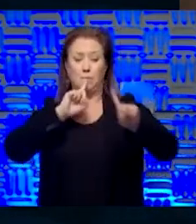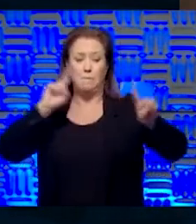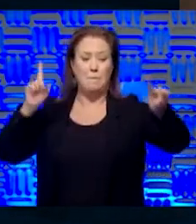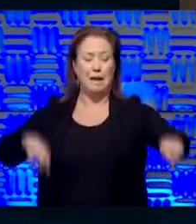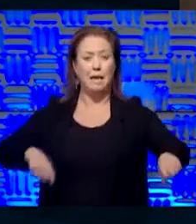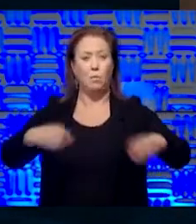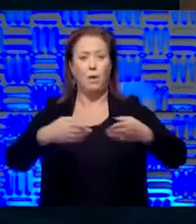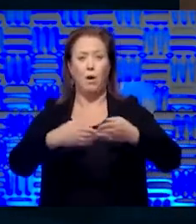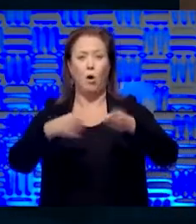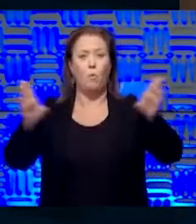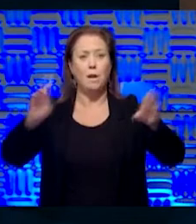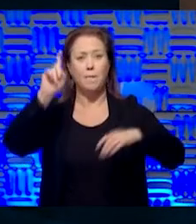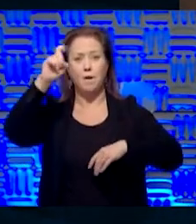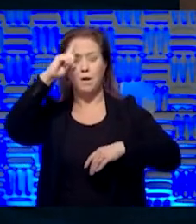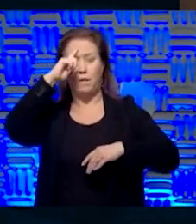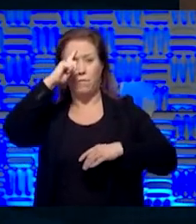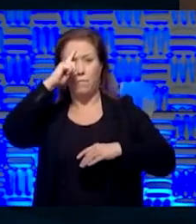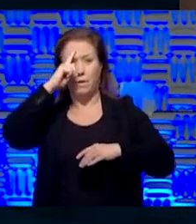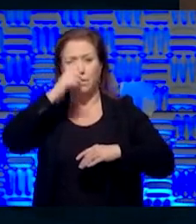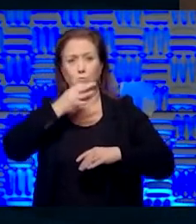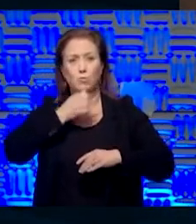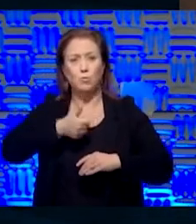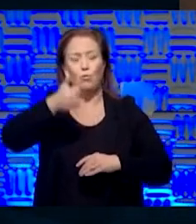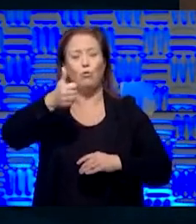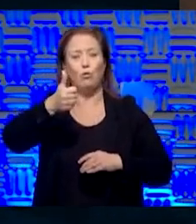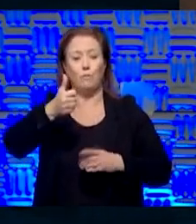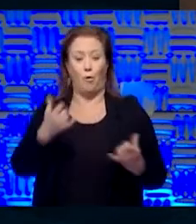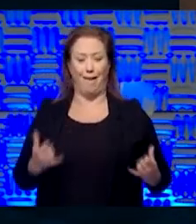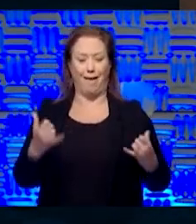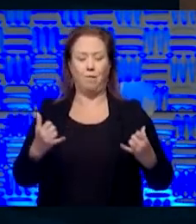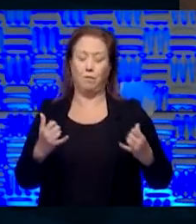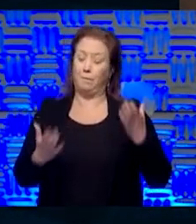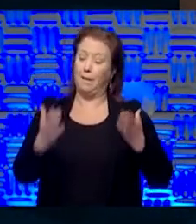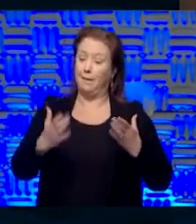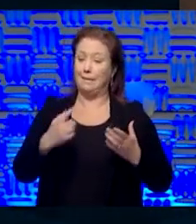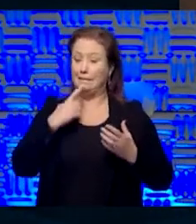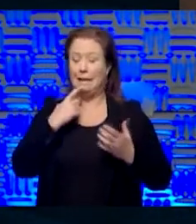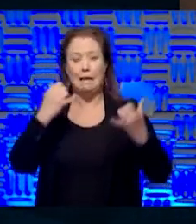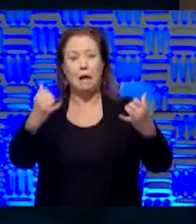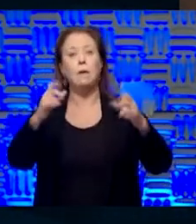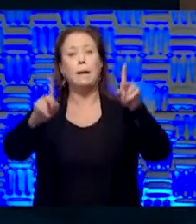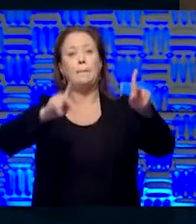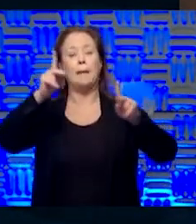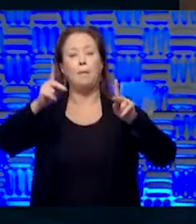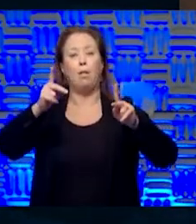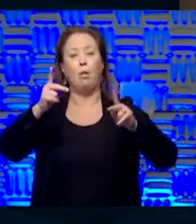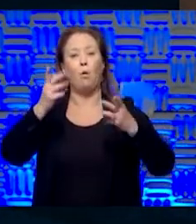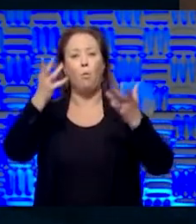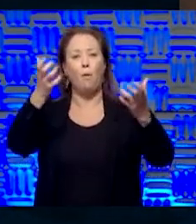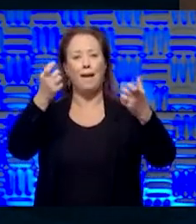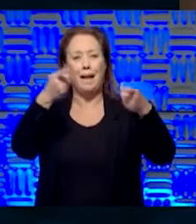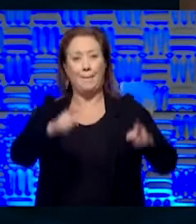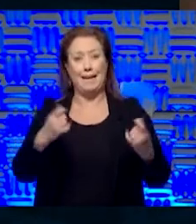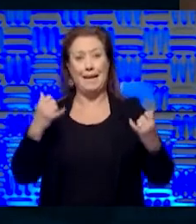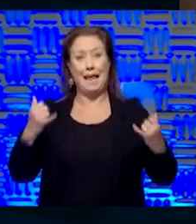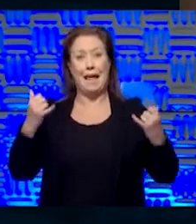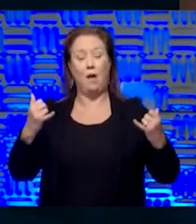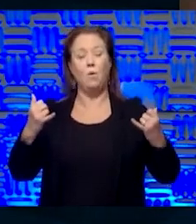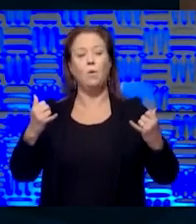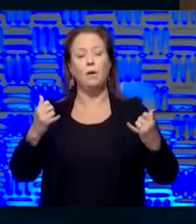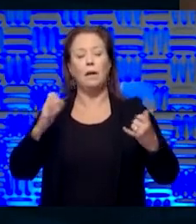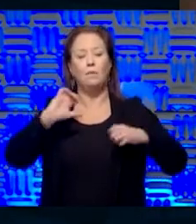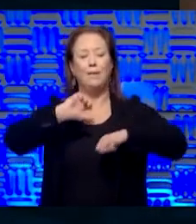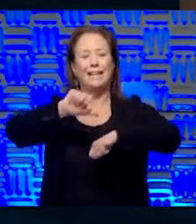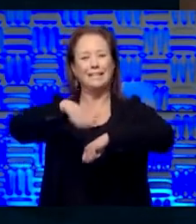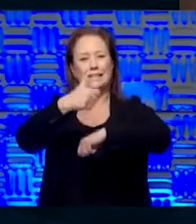we open up government, uh, sooner, uh, or now, maybe that's the way of saying it, that the people who are insisting that it occur now, if we can put